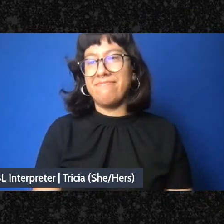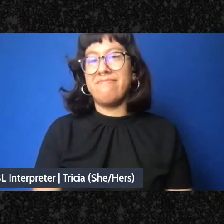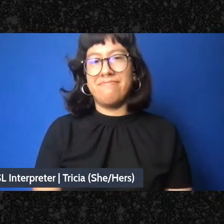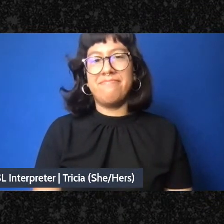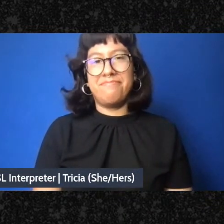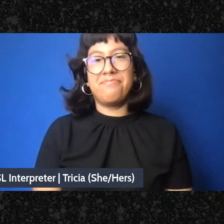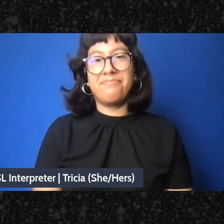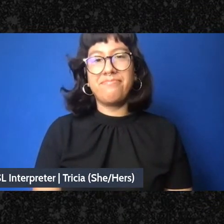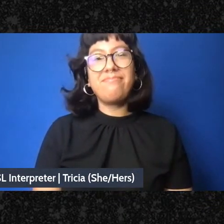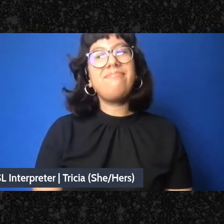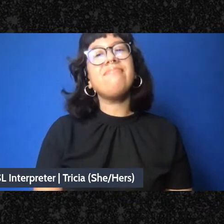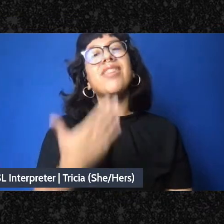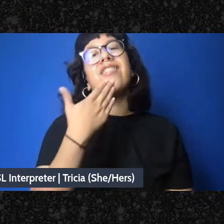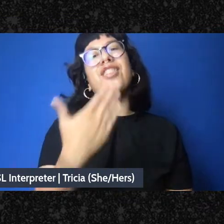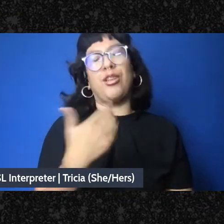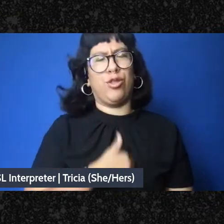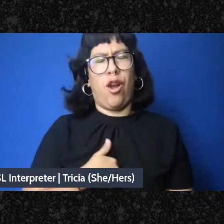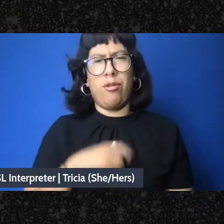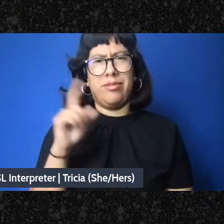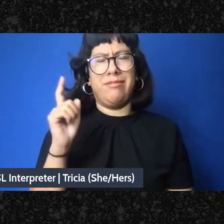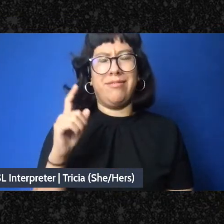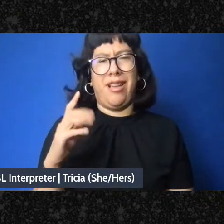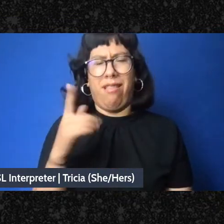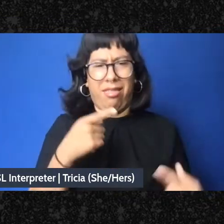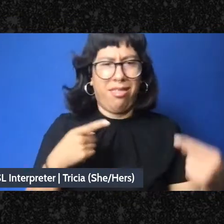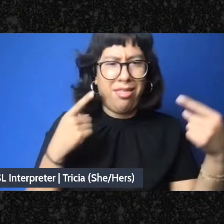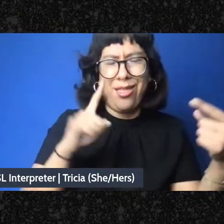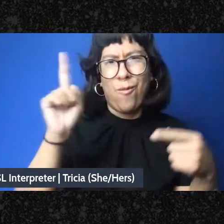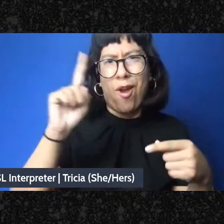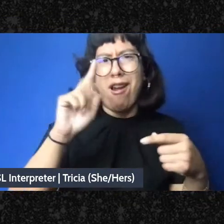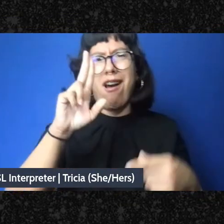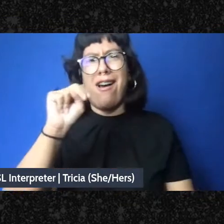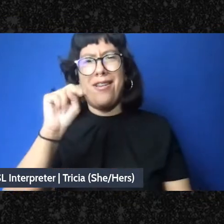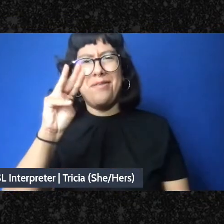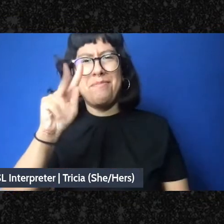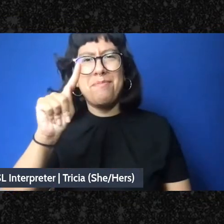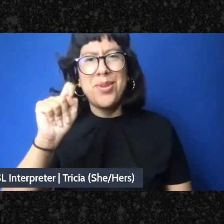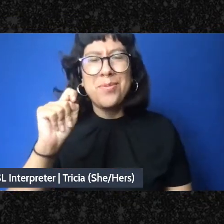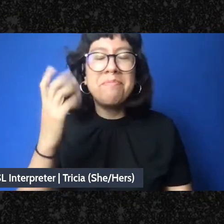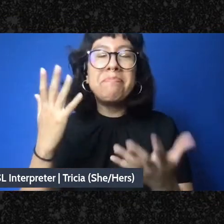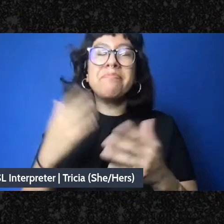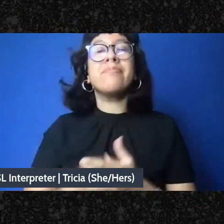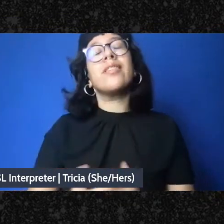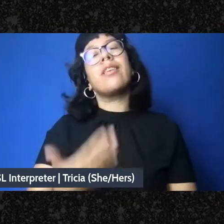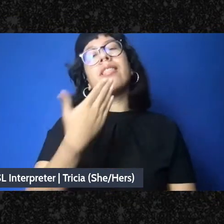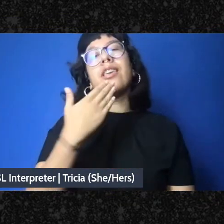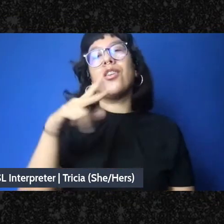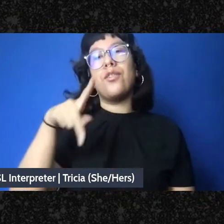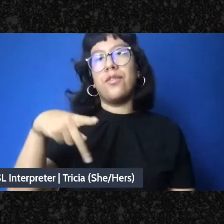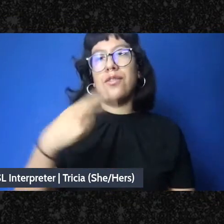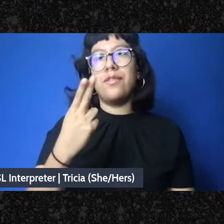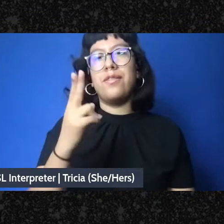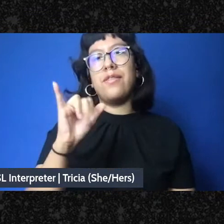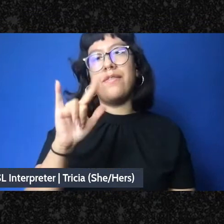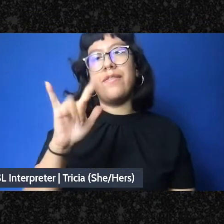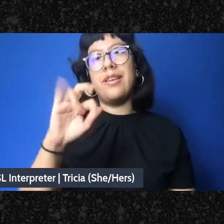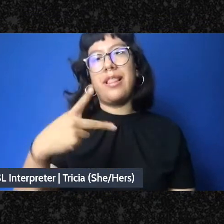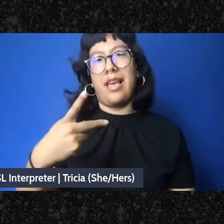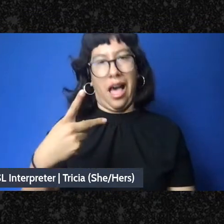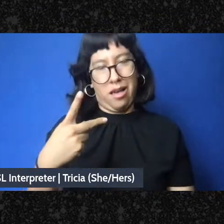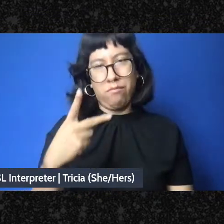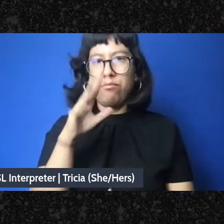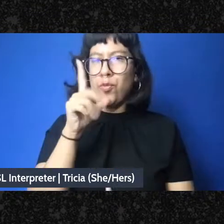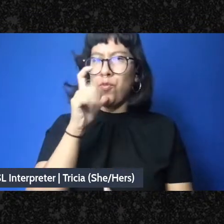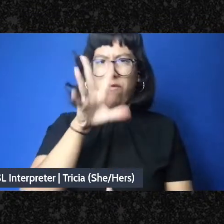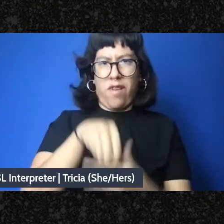Thank you so much. Sorry, I was trying to find the unmute button. I want to thank Philip and everyone in Redmay on behalf of